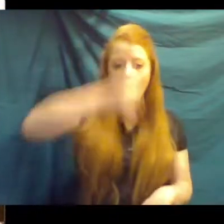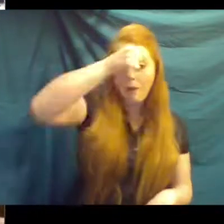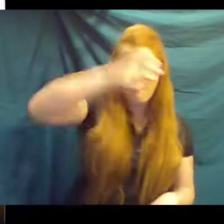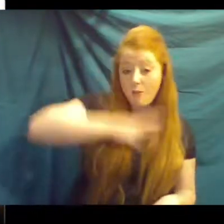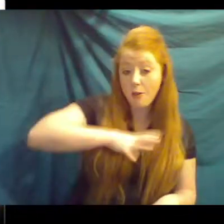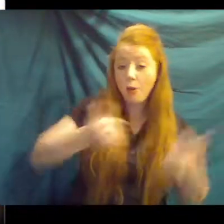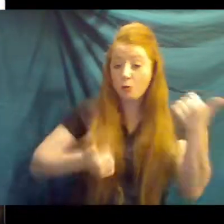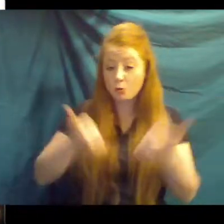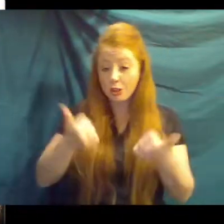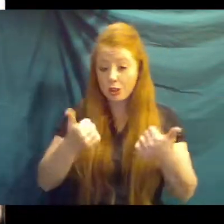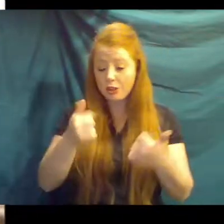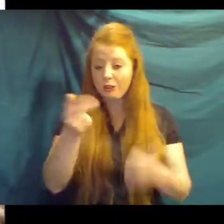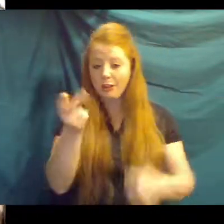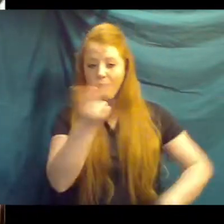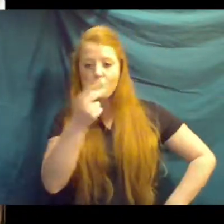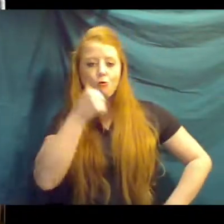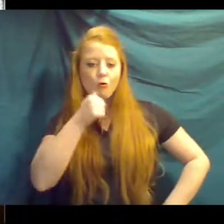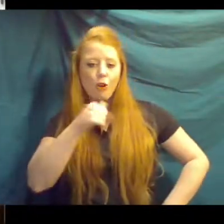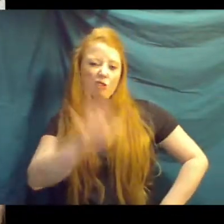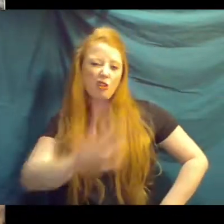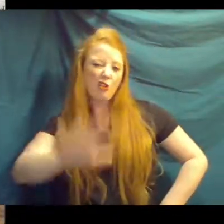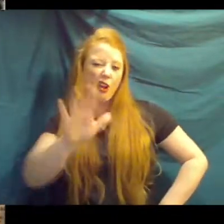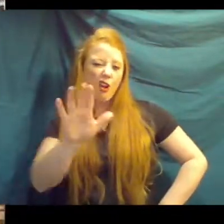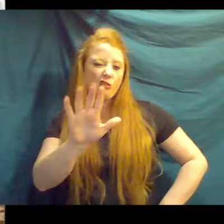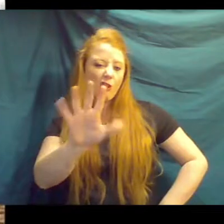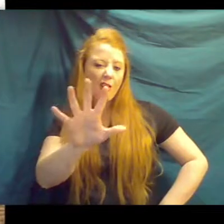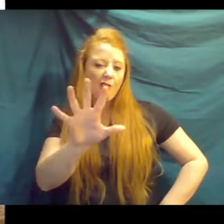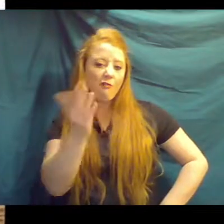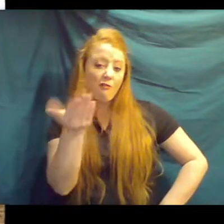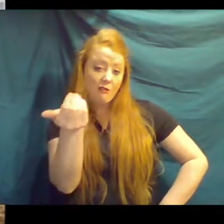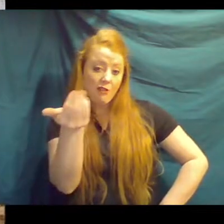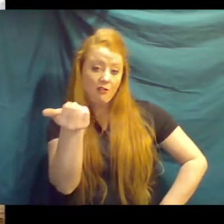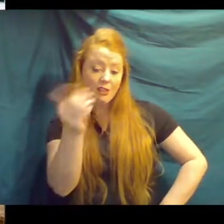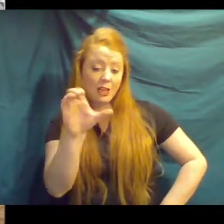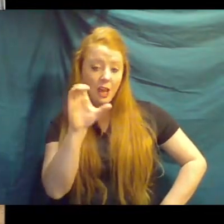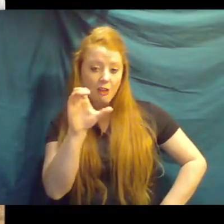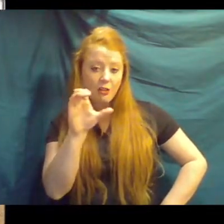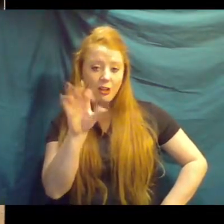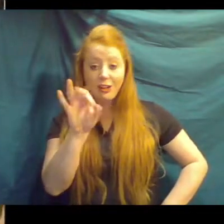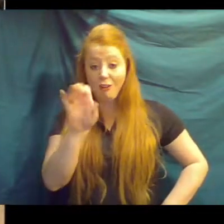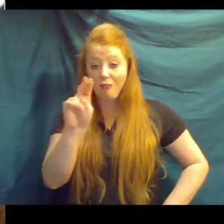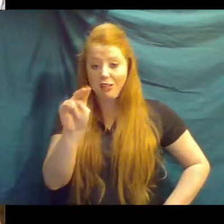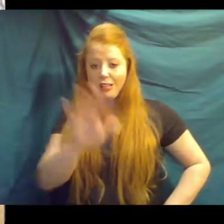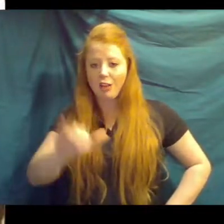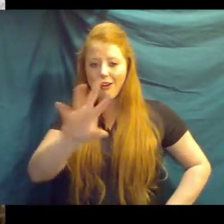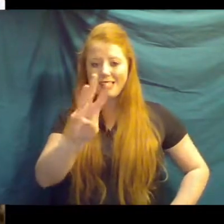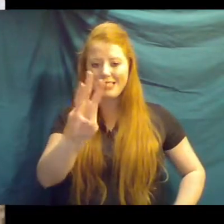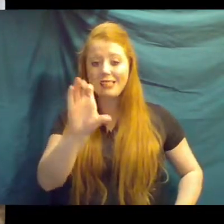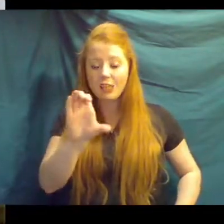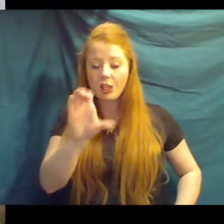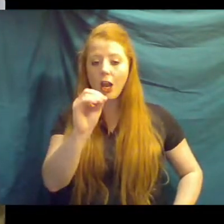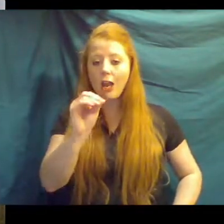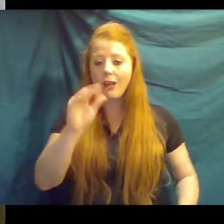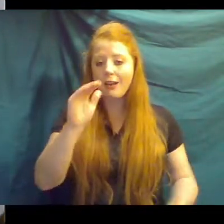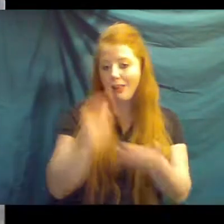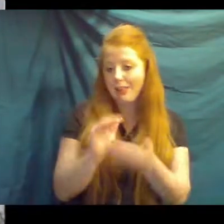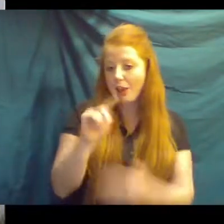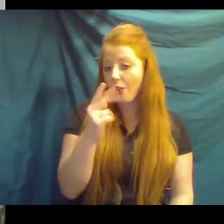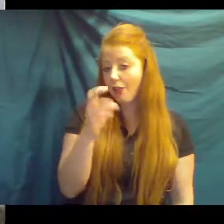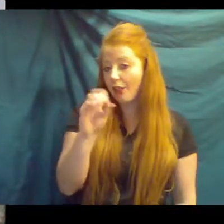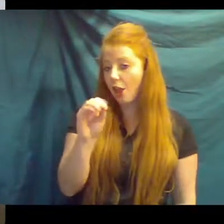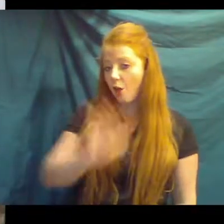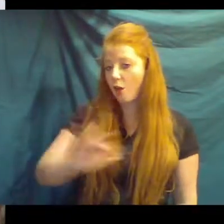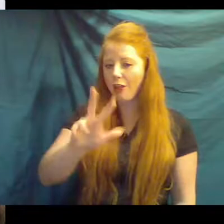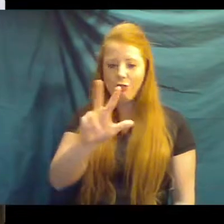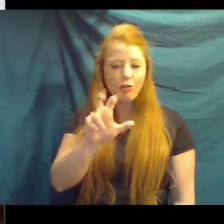are right around 1,500 pounds. Phenasy here in the middle is at like 600. And little Theo in the back is around